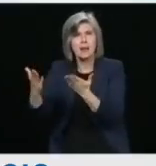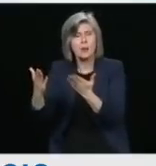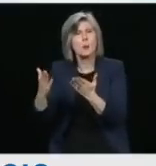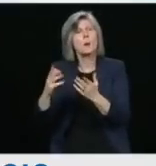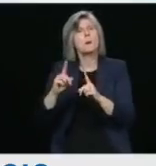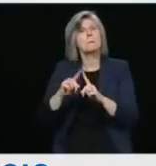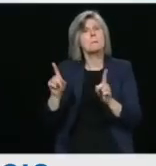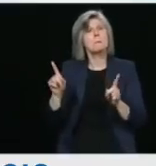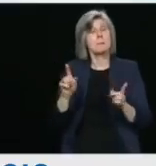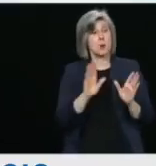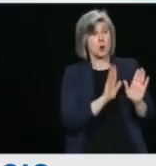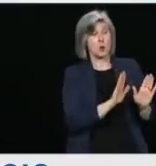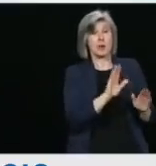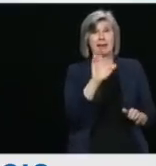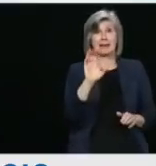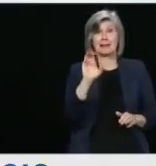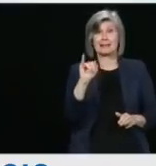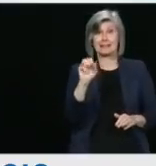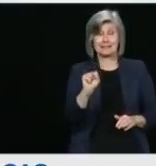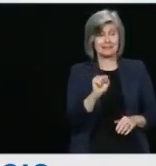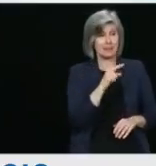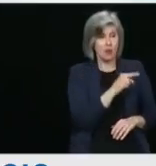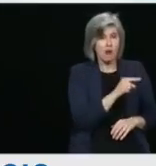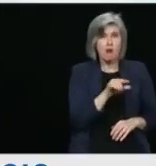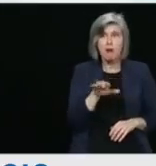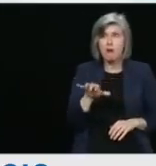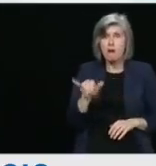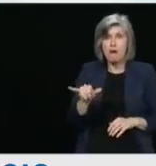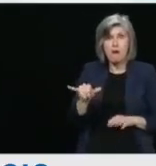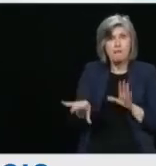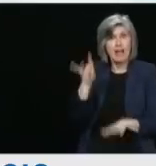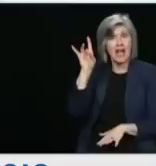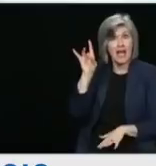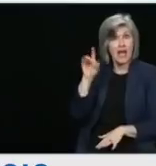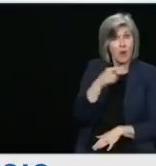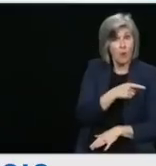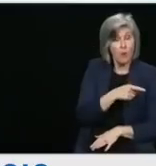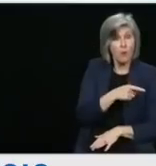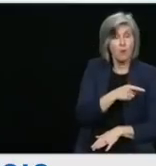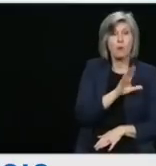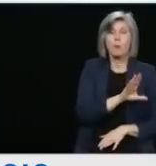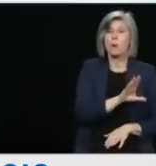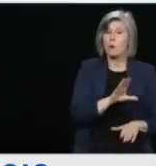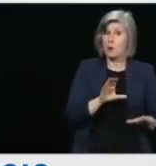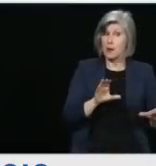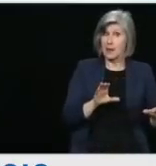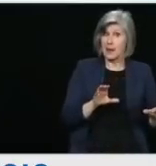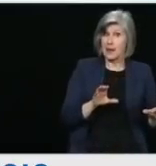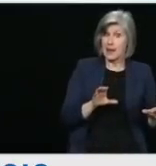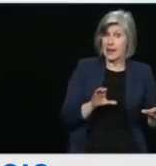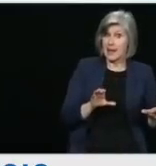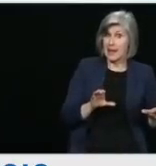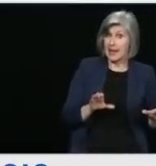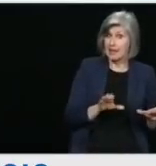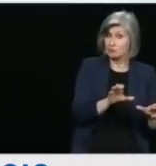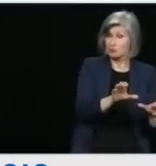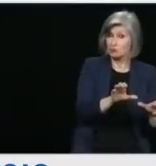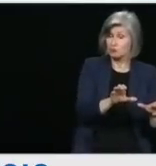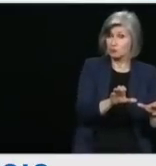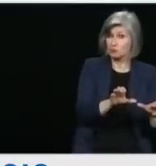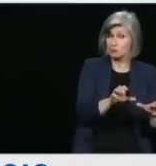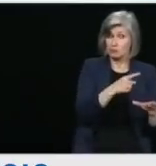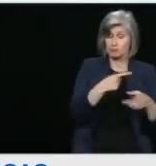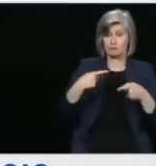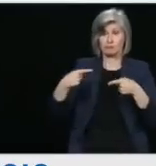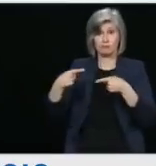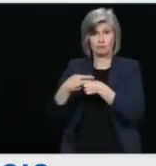that the actions may be in violation of that rule of law, they immediately halted